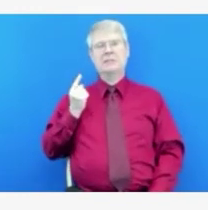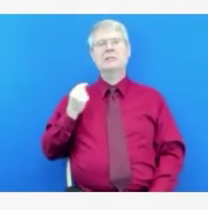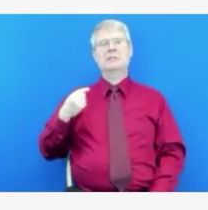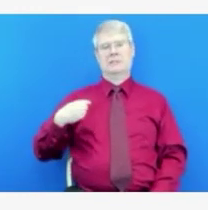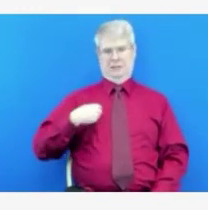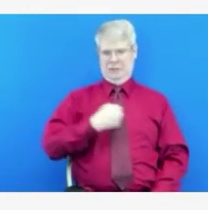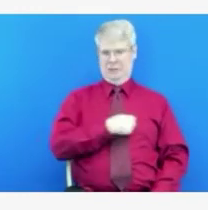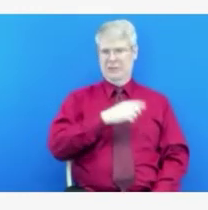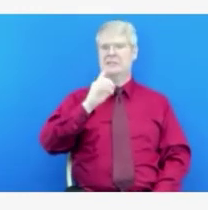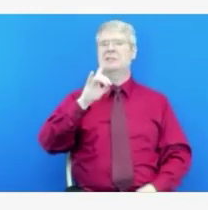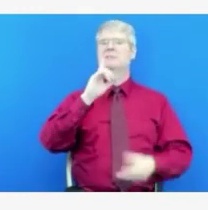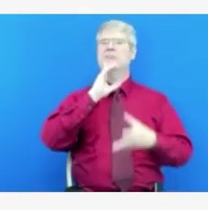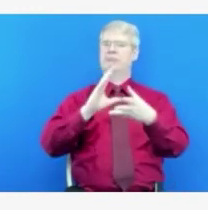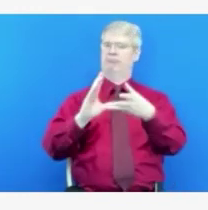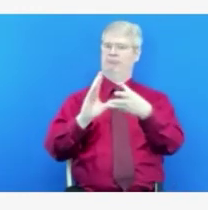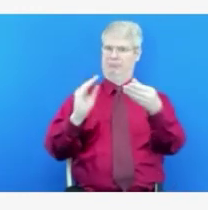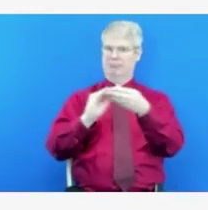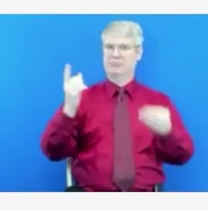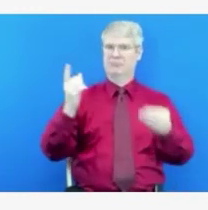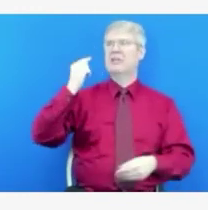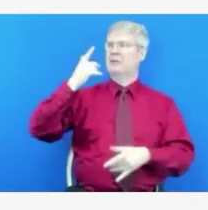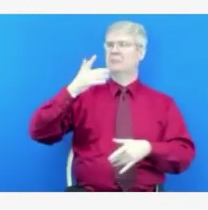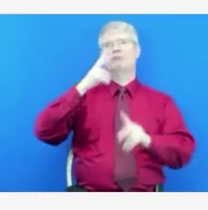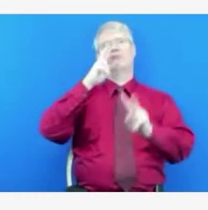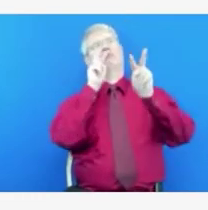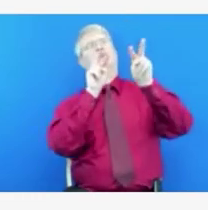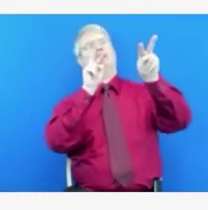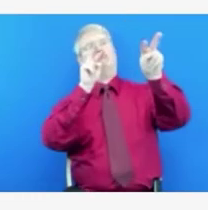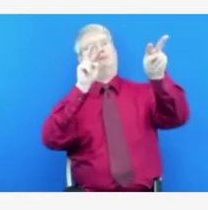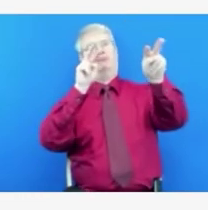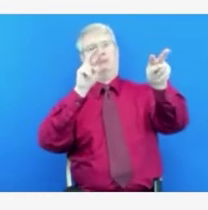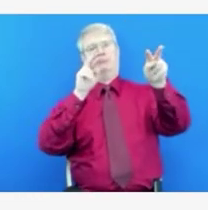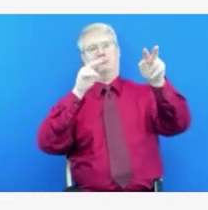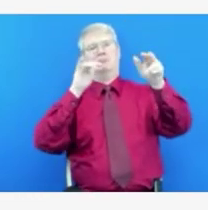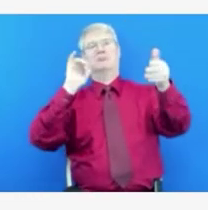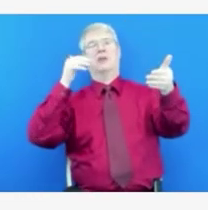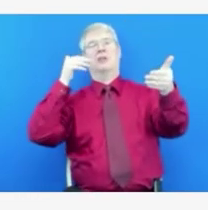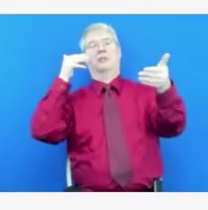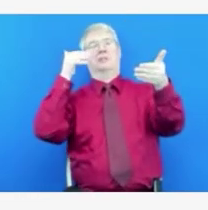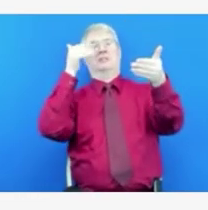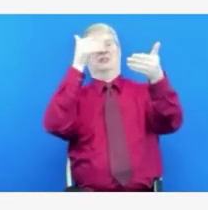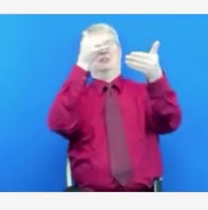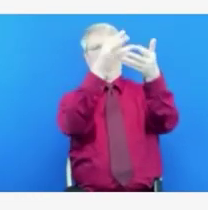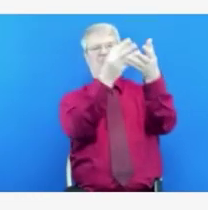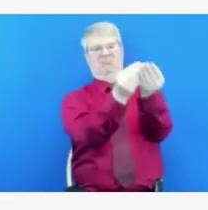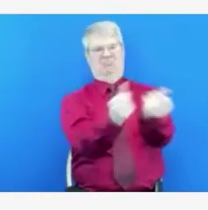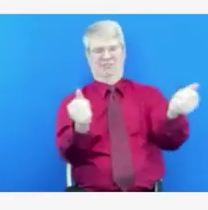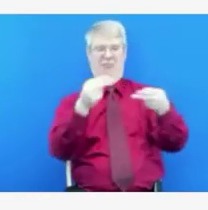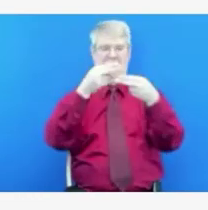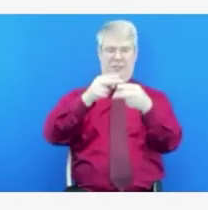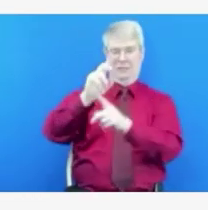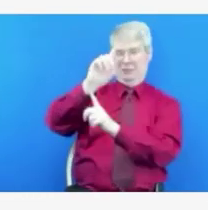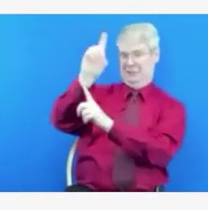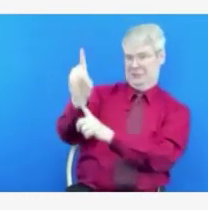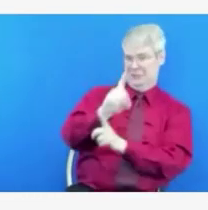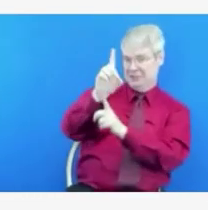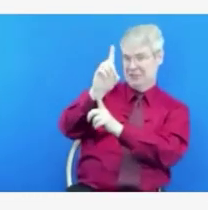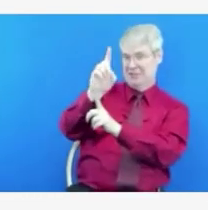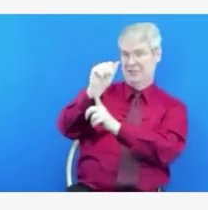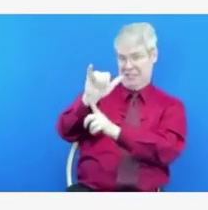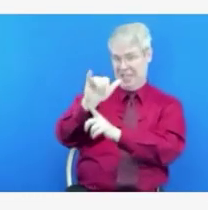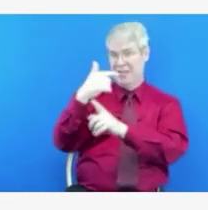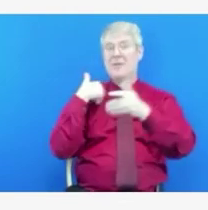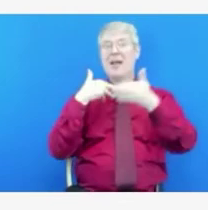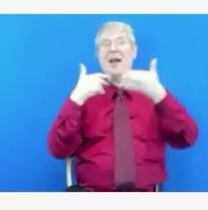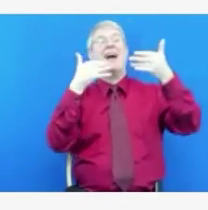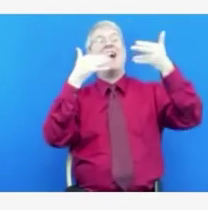to tell you that we've lost the war, that COVID is here to stay. And the reason it is here to stay is because we cannot vaccinate enough